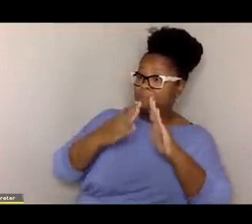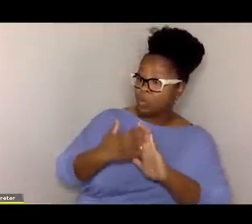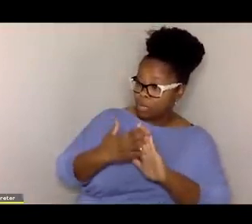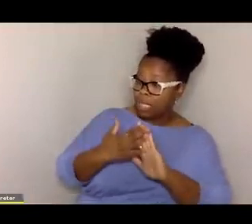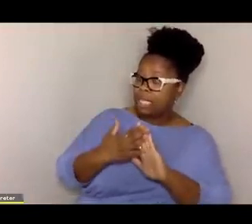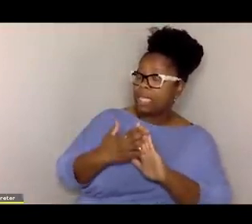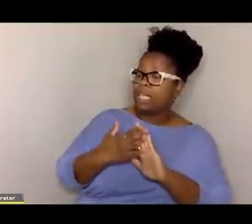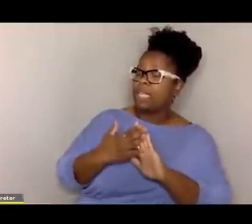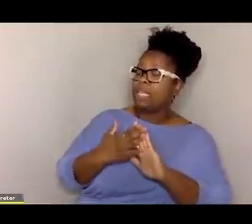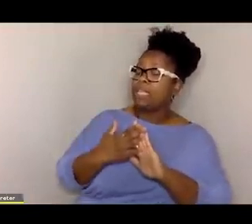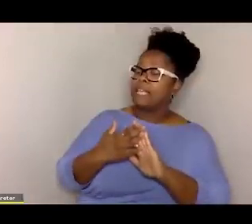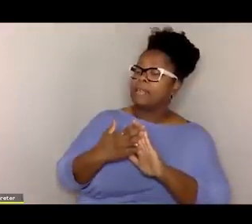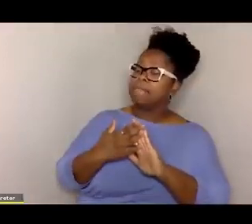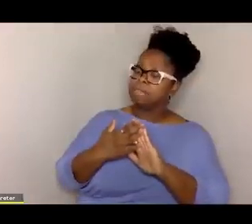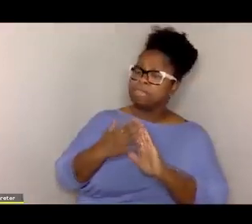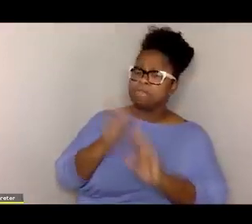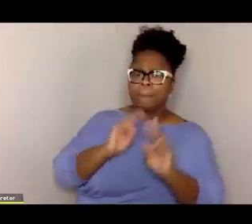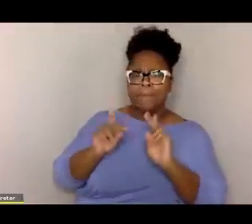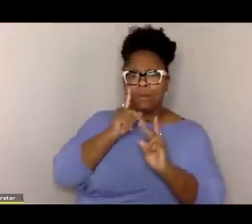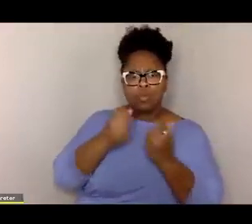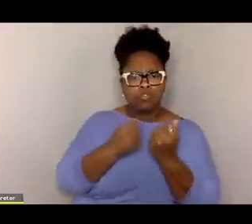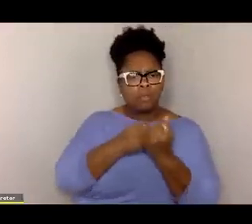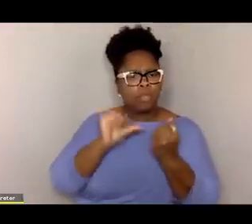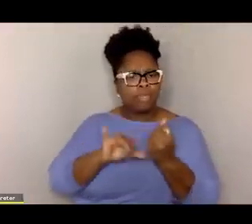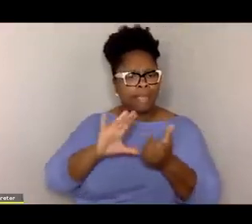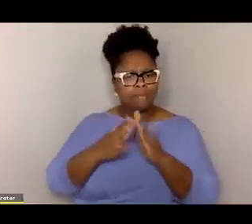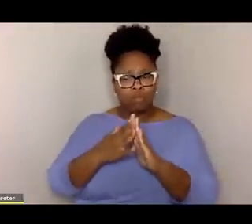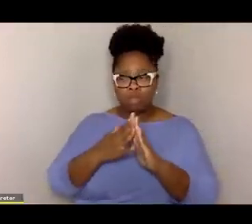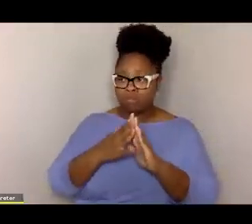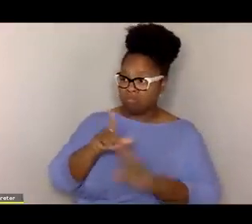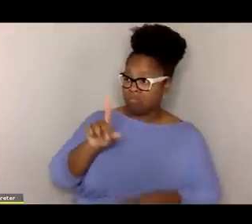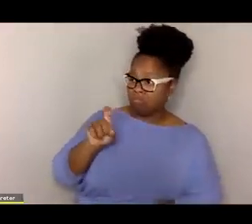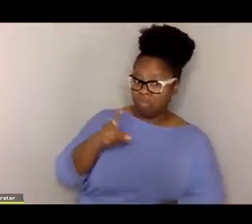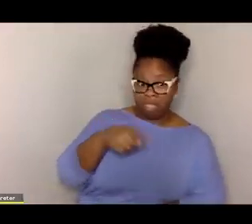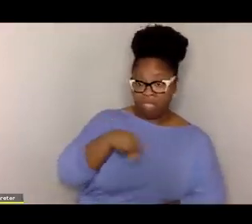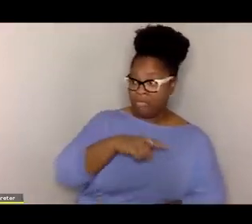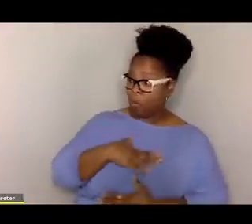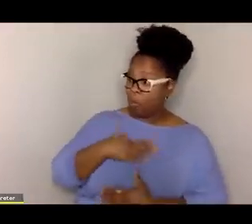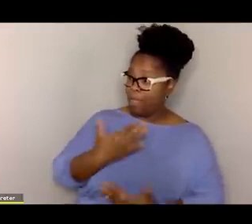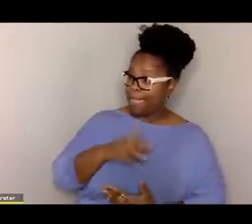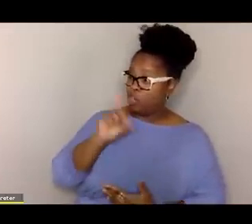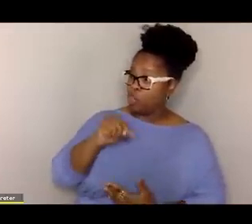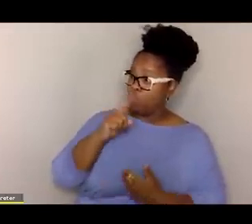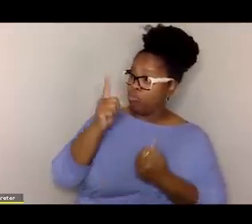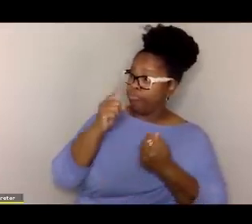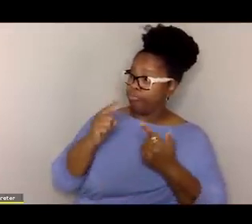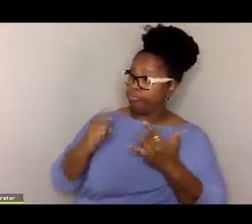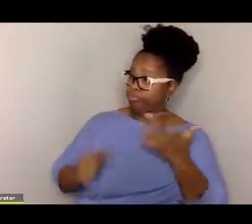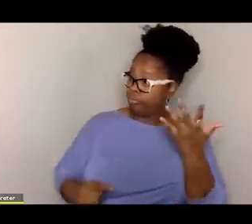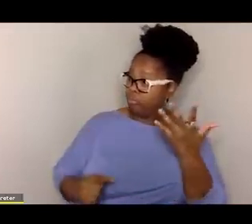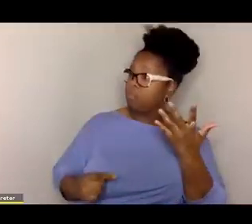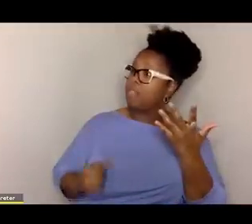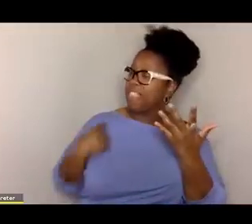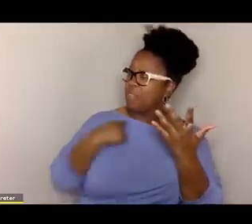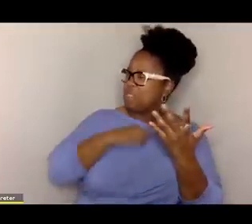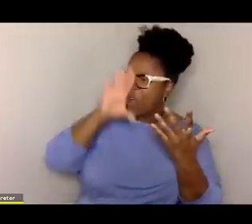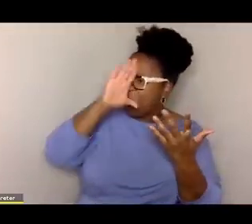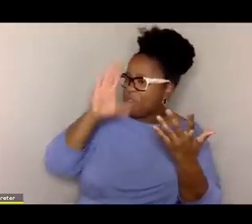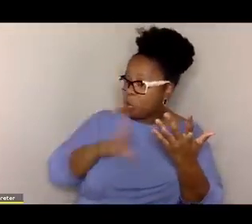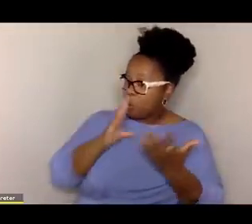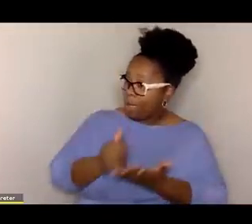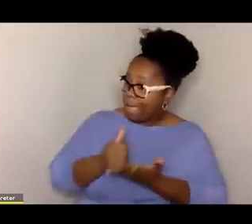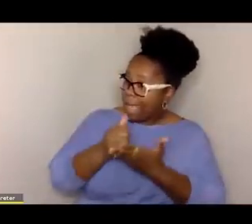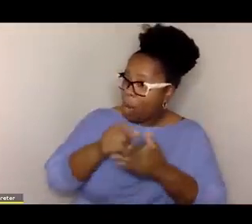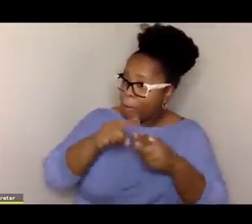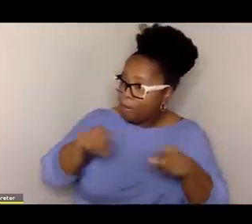community and the people who support that community are going to be willing to do the things that we